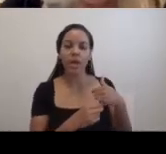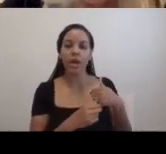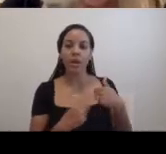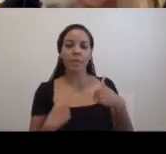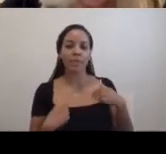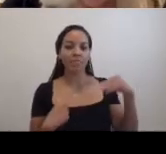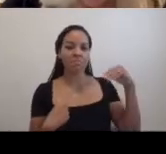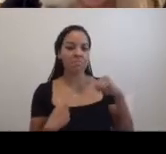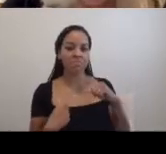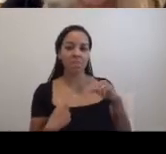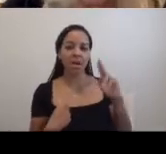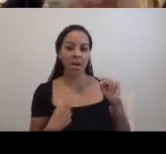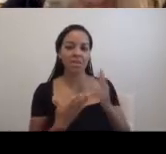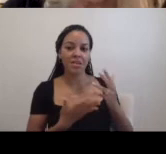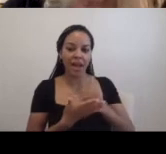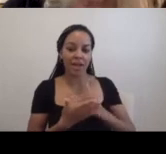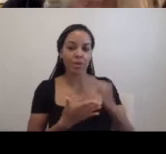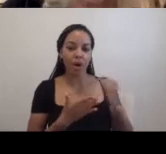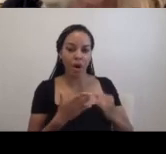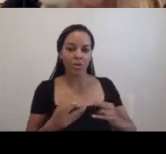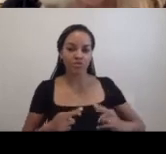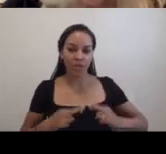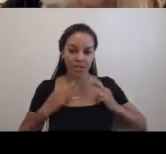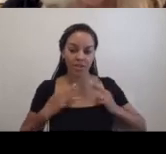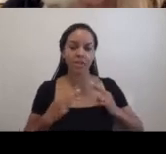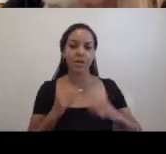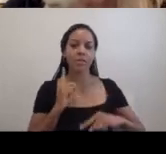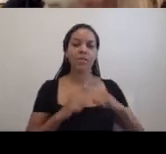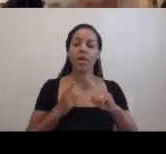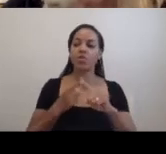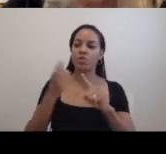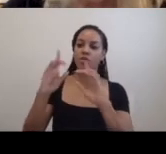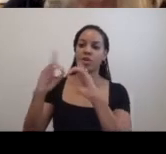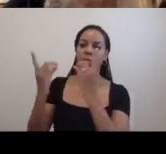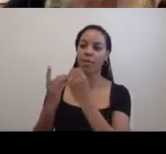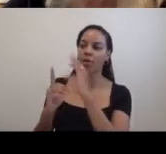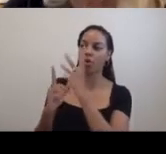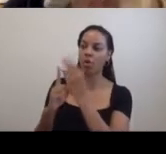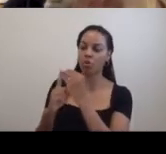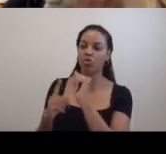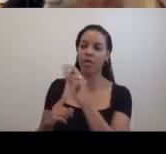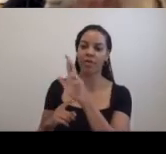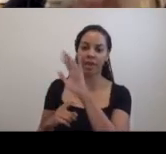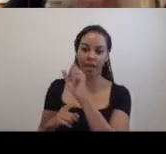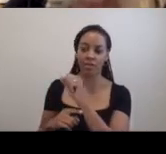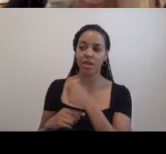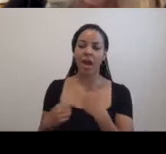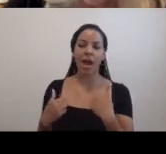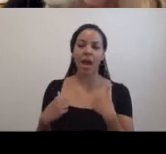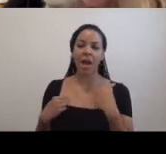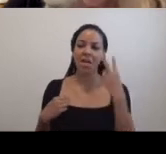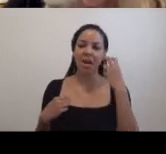sanitation artists in residence and to the Department of Cultural Affairs. I had no doubt